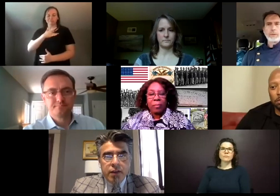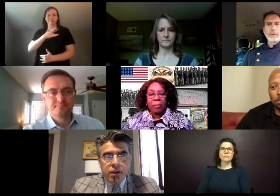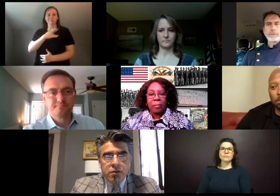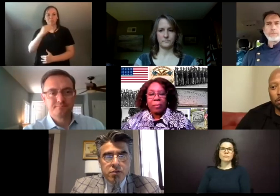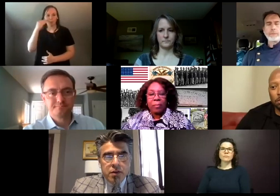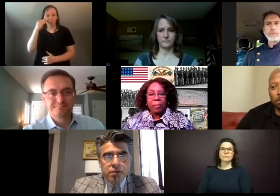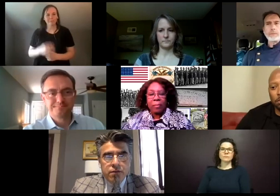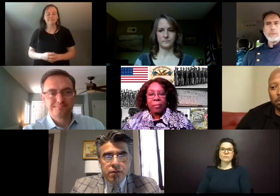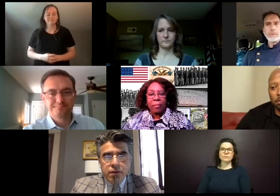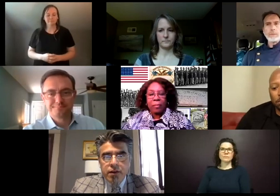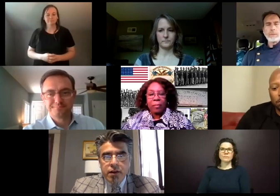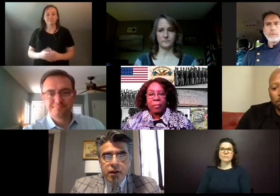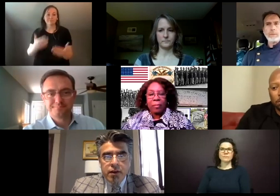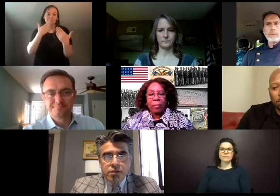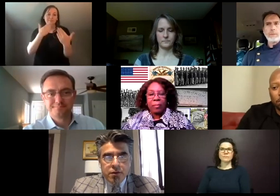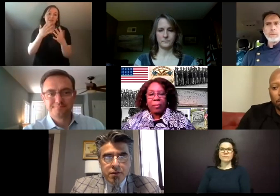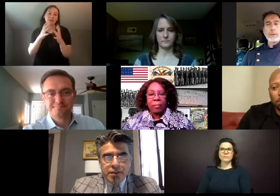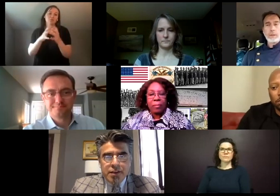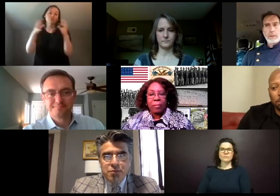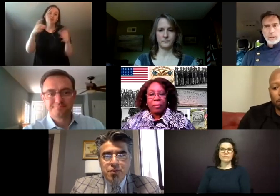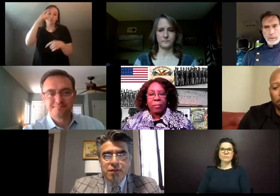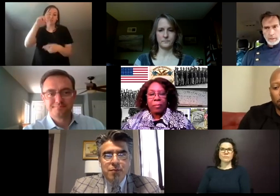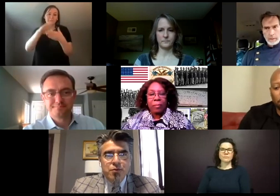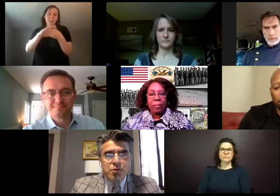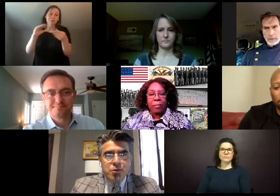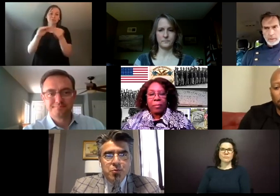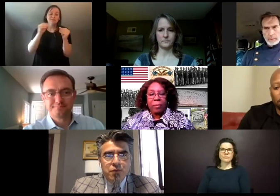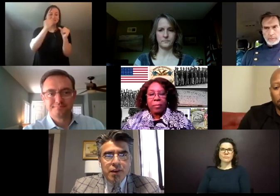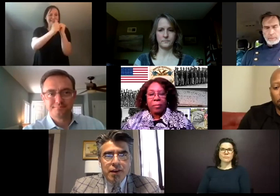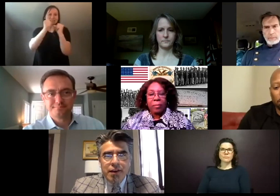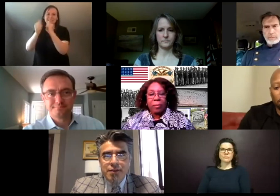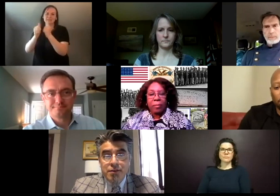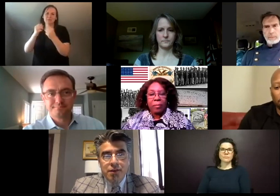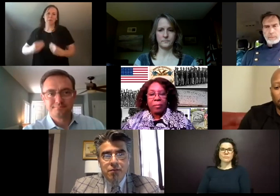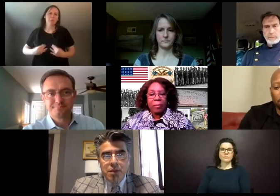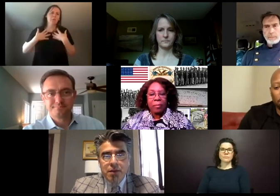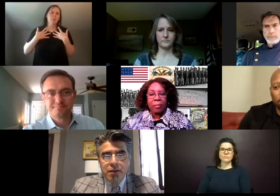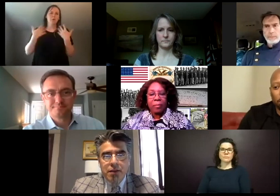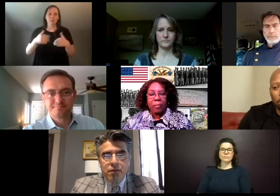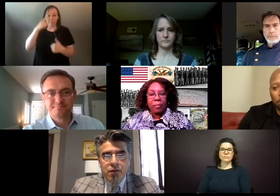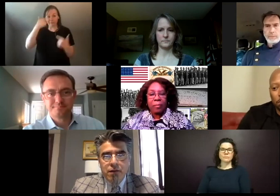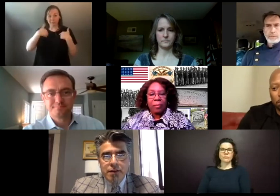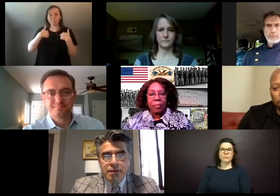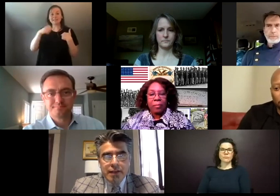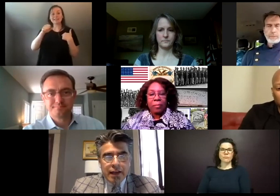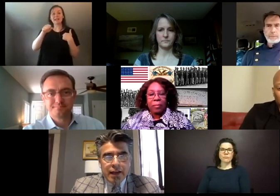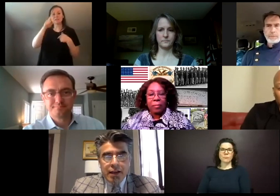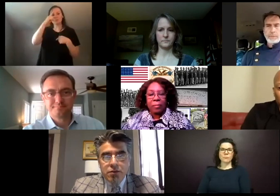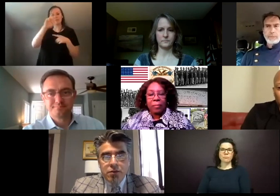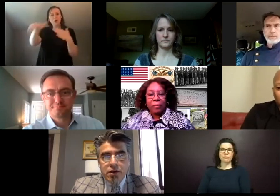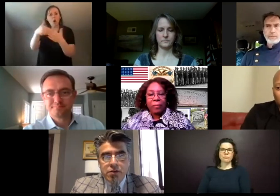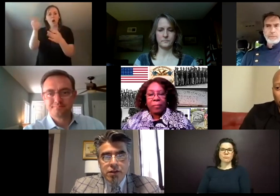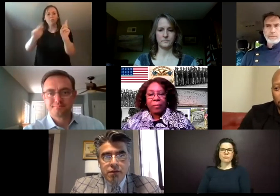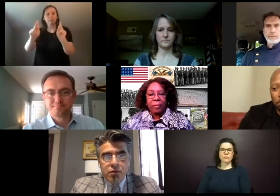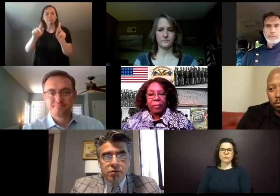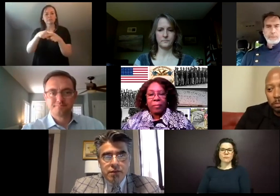thank you so much for the stories. Each one of them were so moving. Certainly for me, but I think for all of us. And I